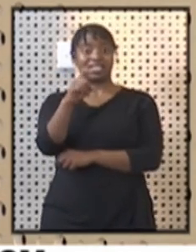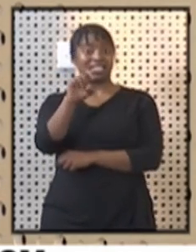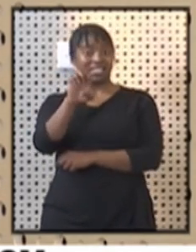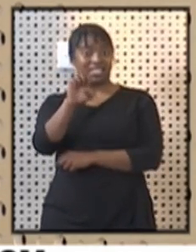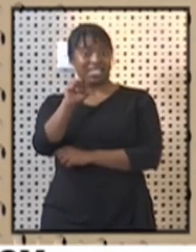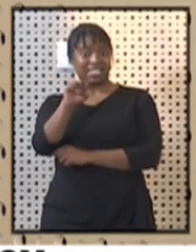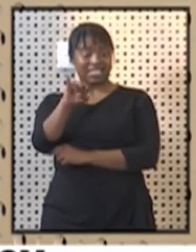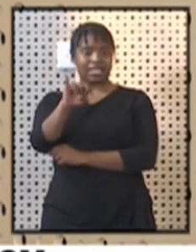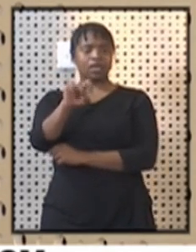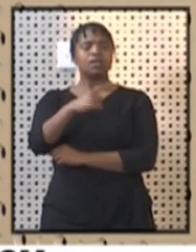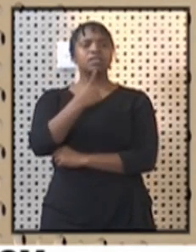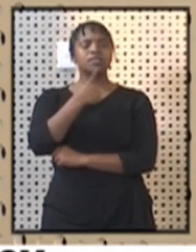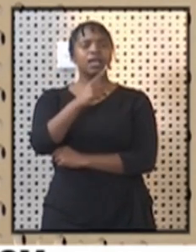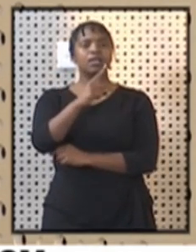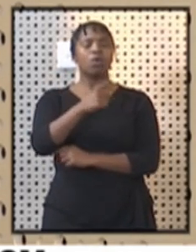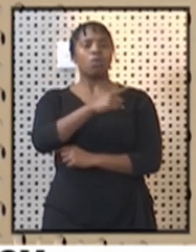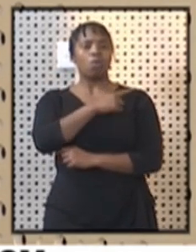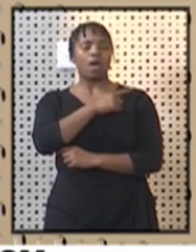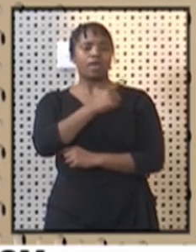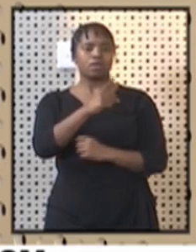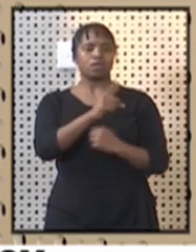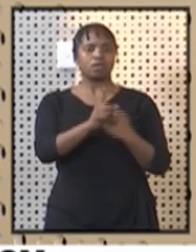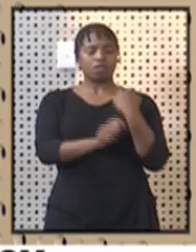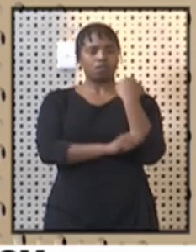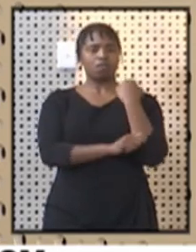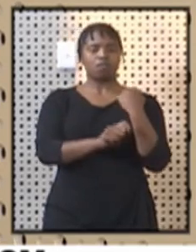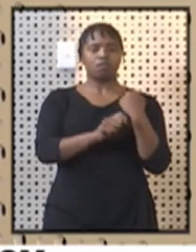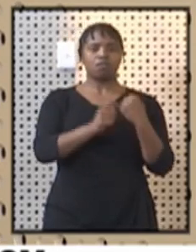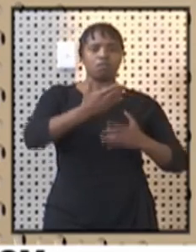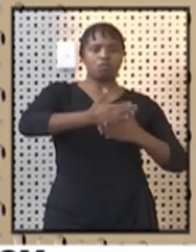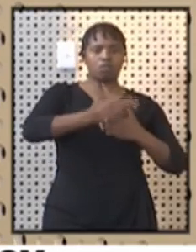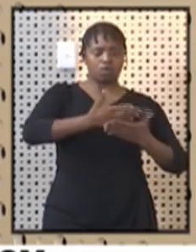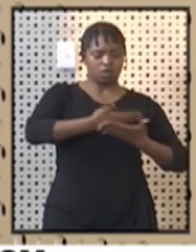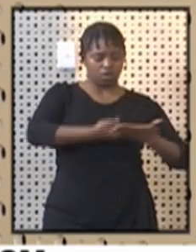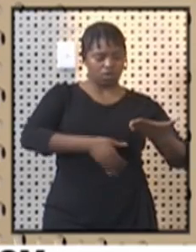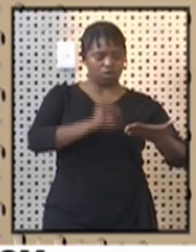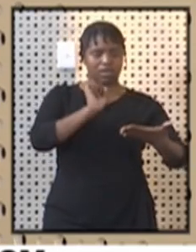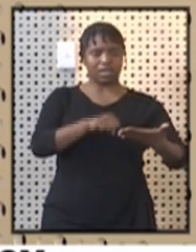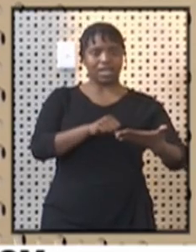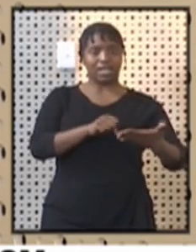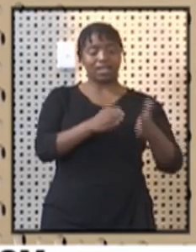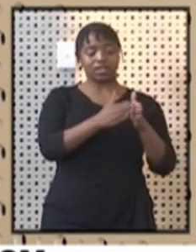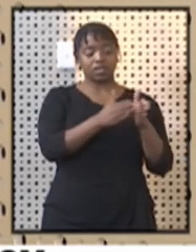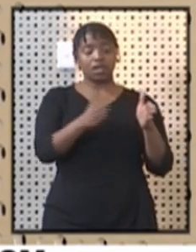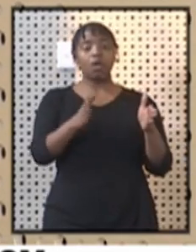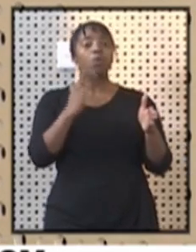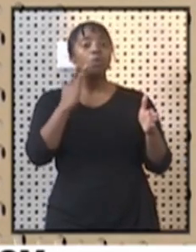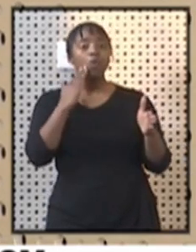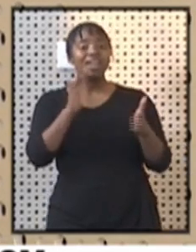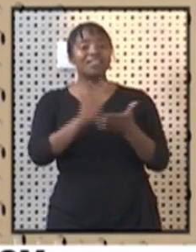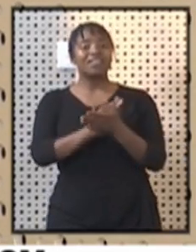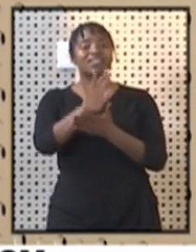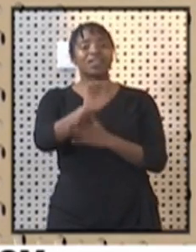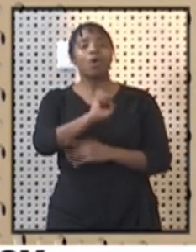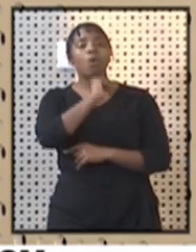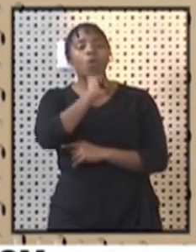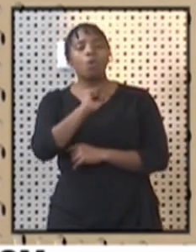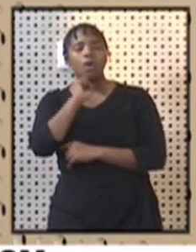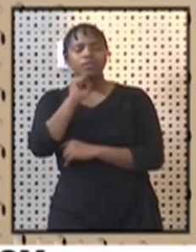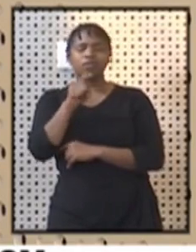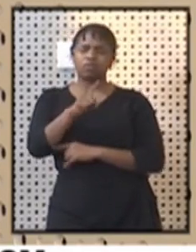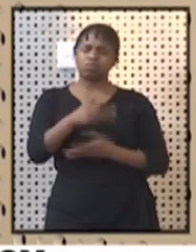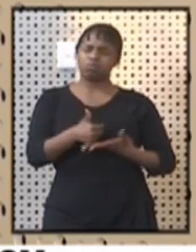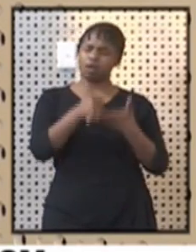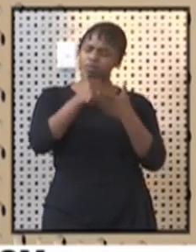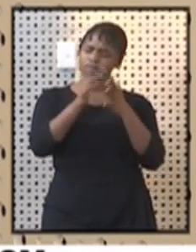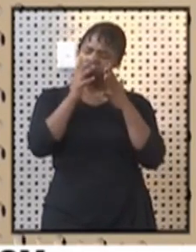of the temporary employer employee relief scheme until the 15th of August. This will definitely go a long way